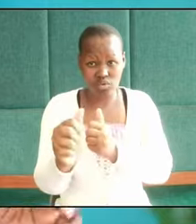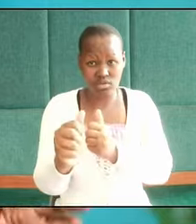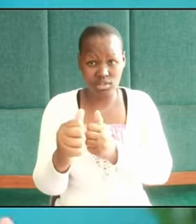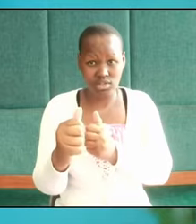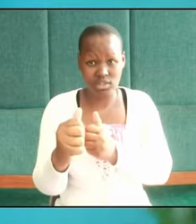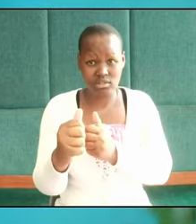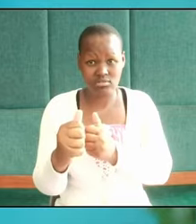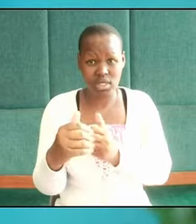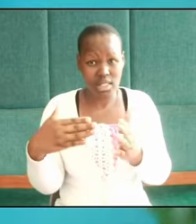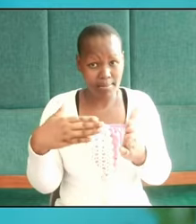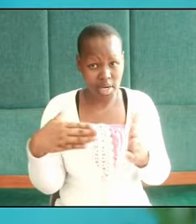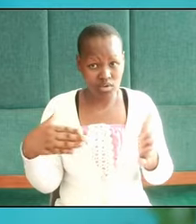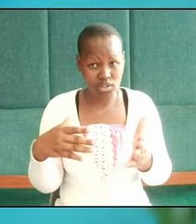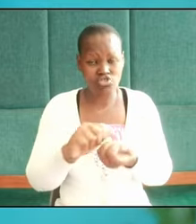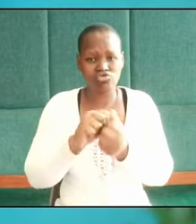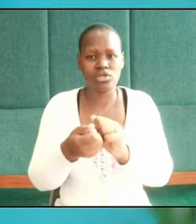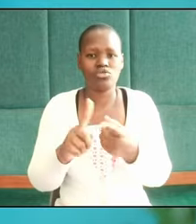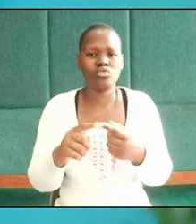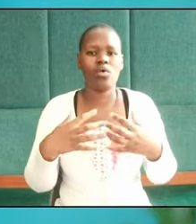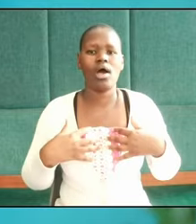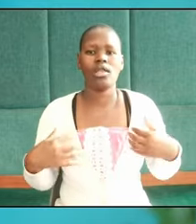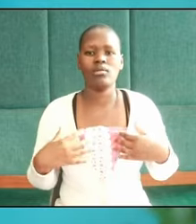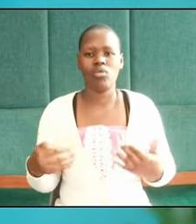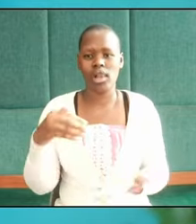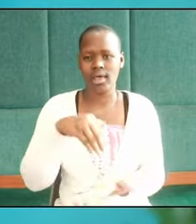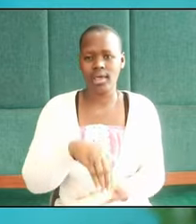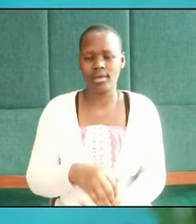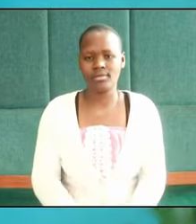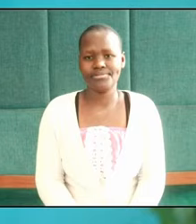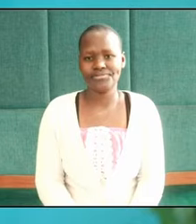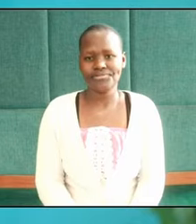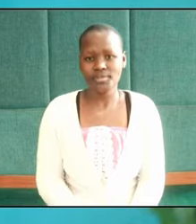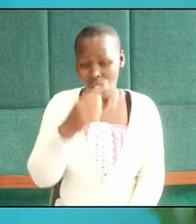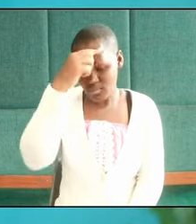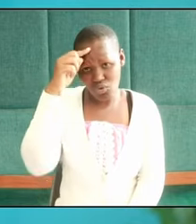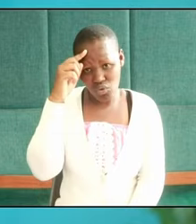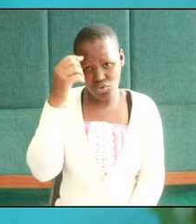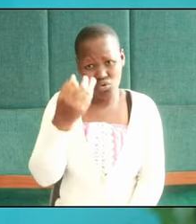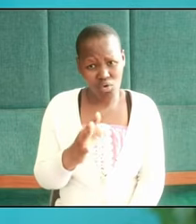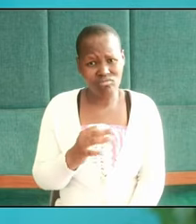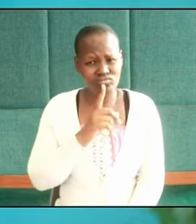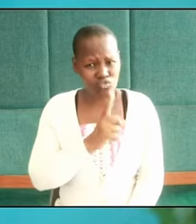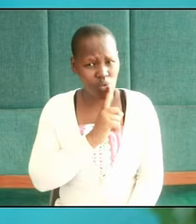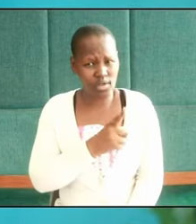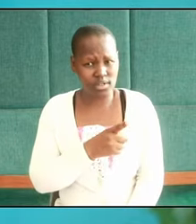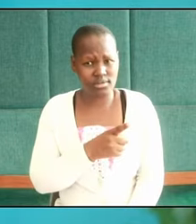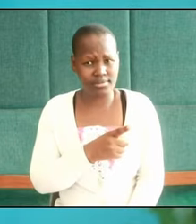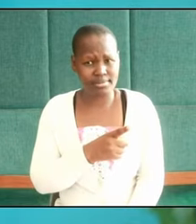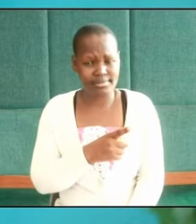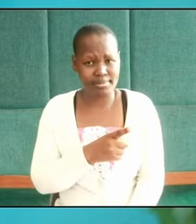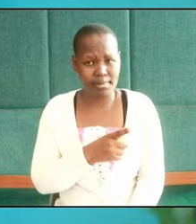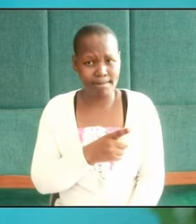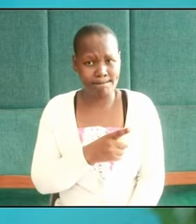to be turned into a donkey again. It is because of this warning and